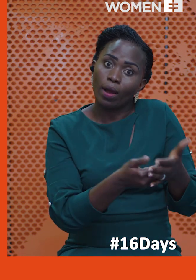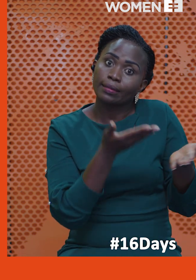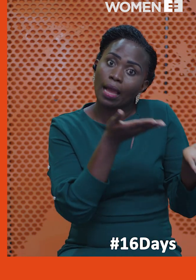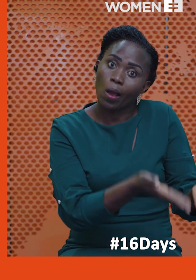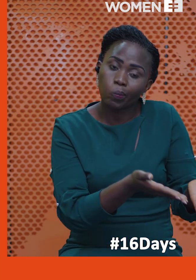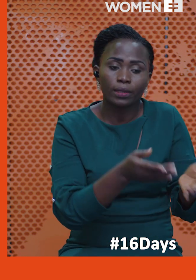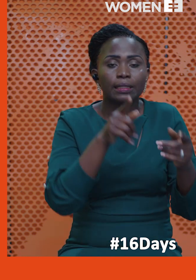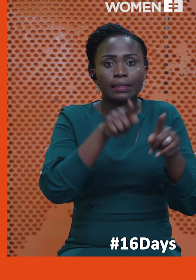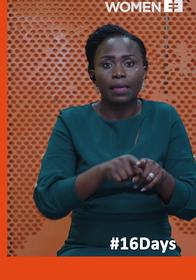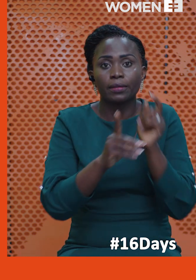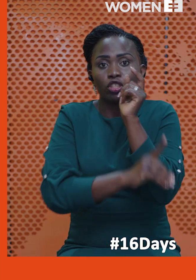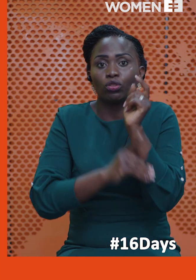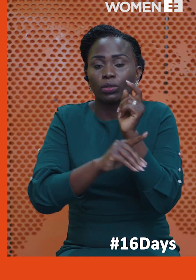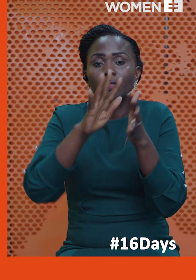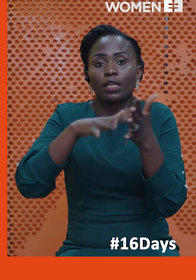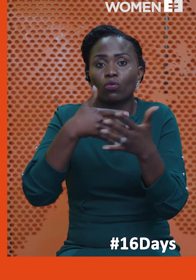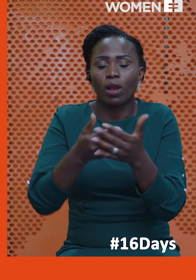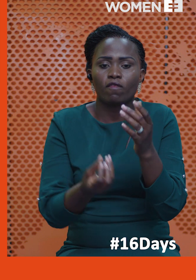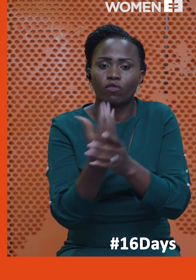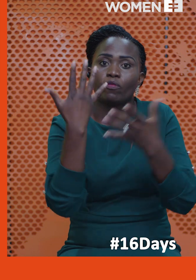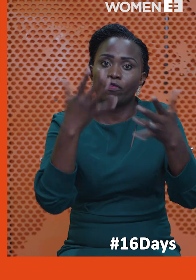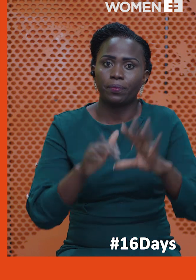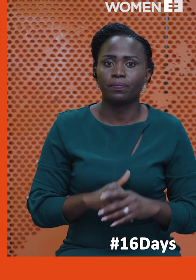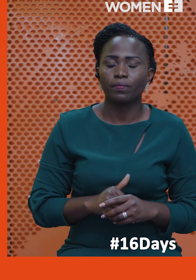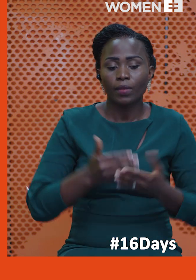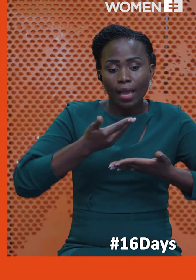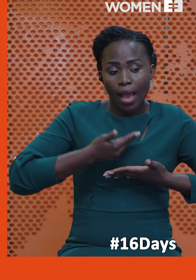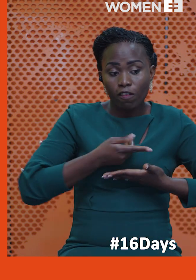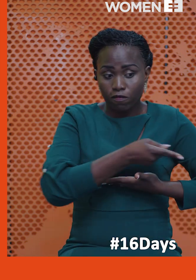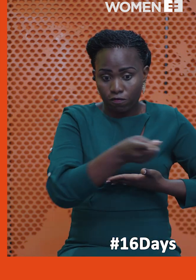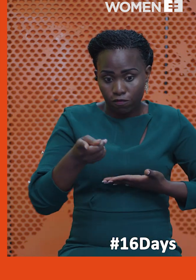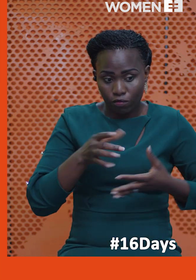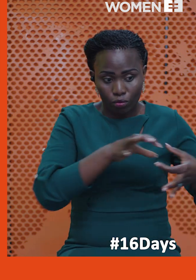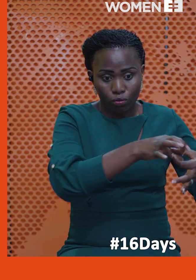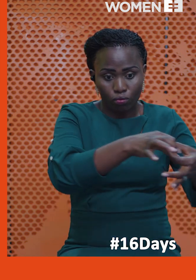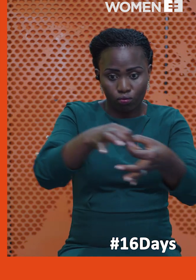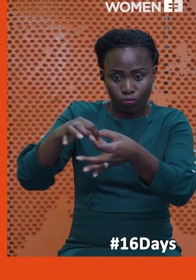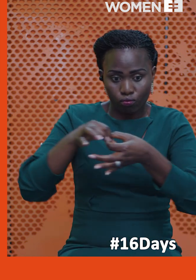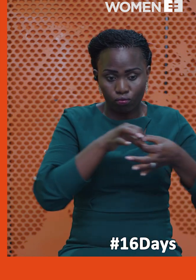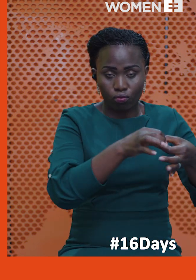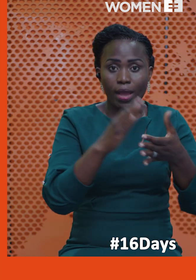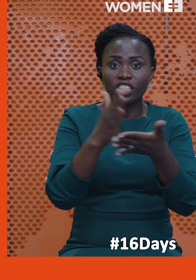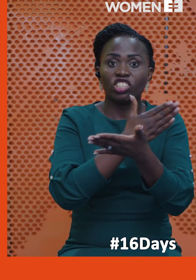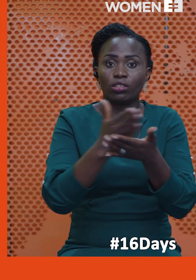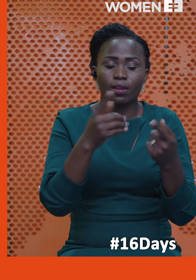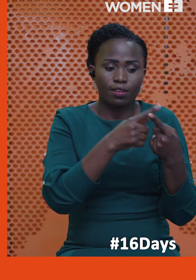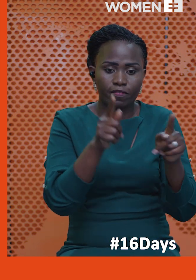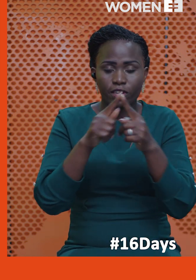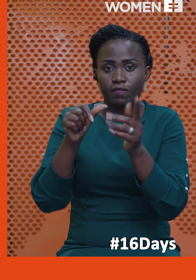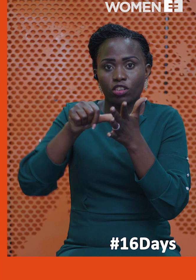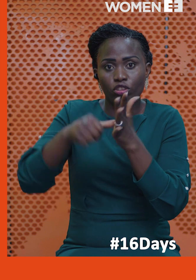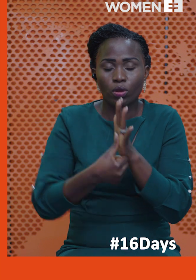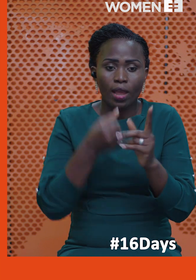-county networks and also the district network has been formed. So they have a coordination mechanism where they share